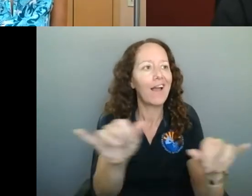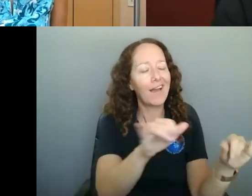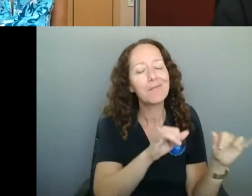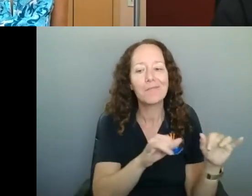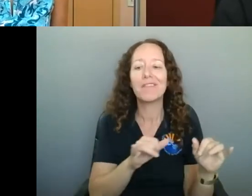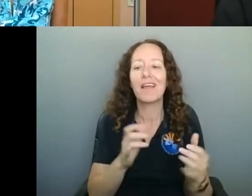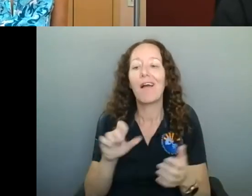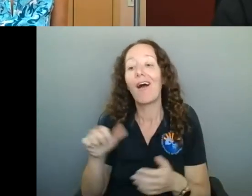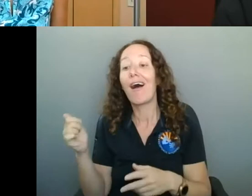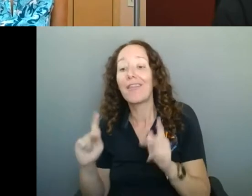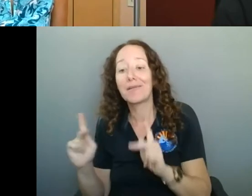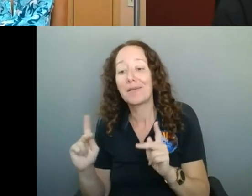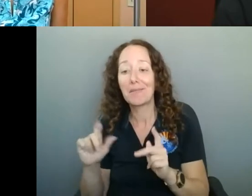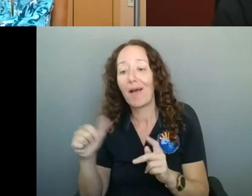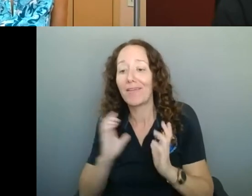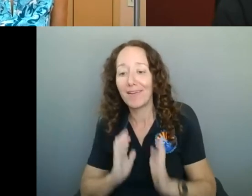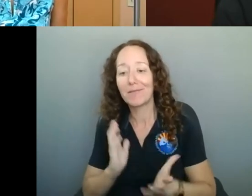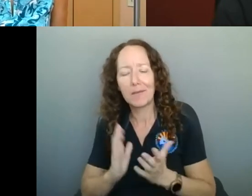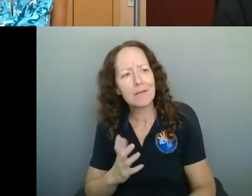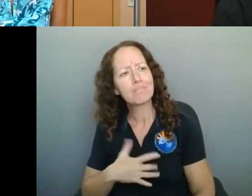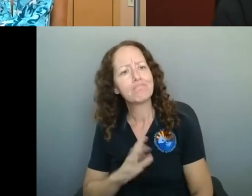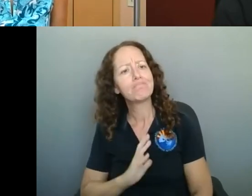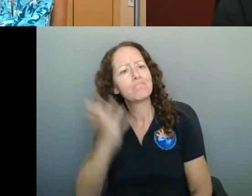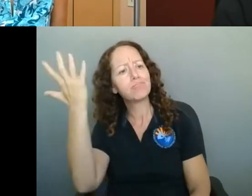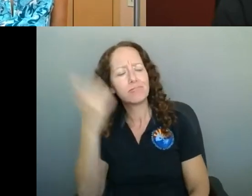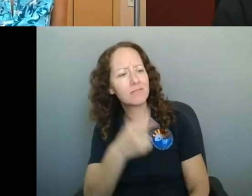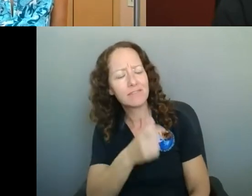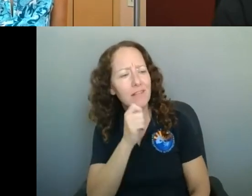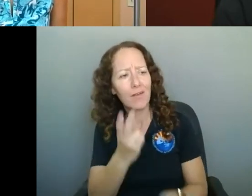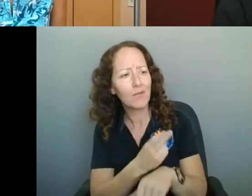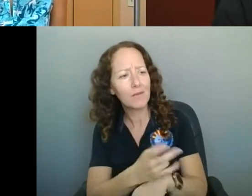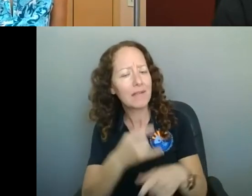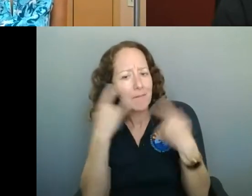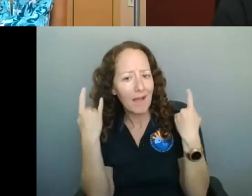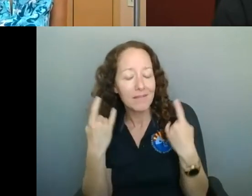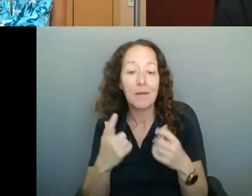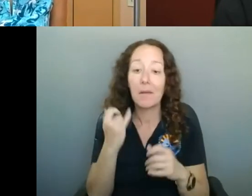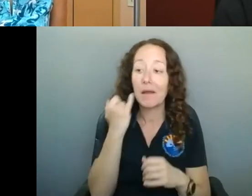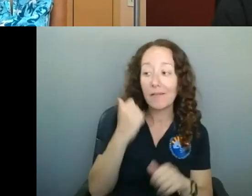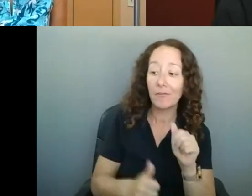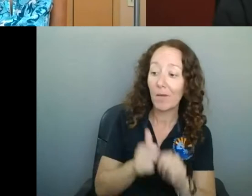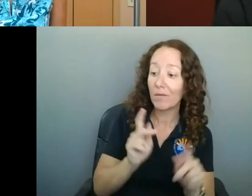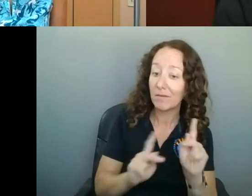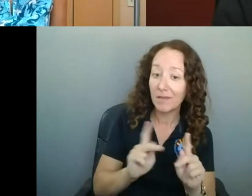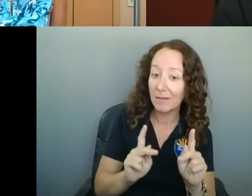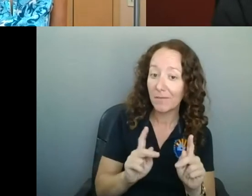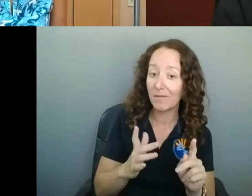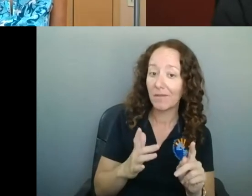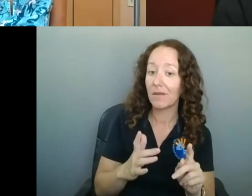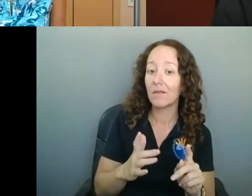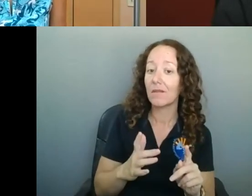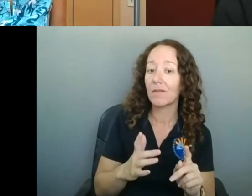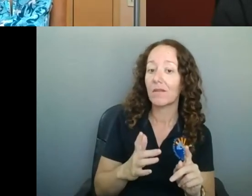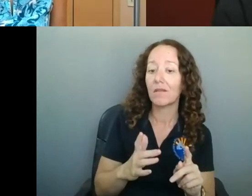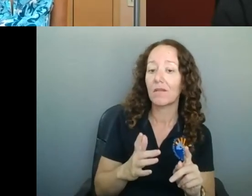it's, you know, the minority of the people that really don't need to wear a mask or choose that, that's absolutely not going to work for them, I